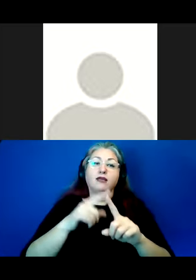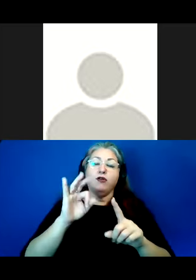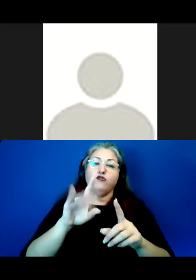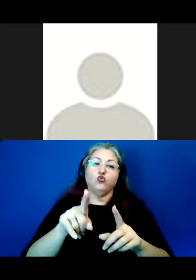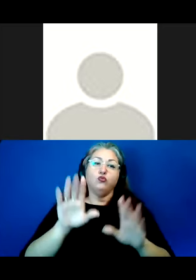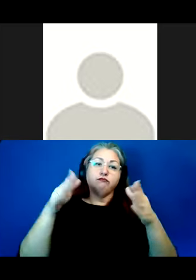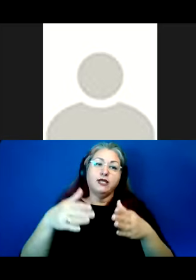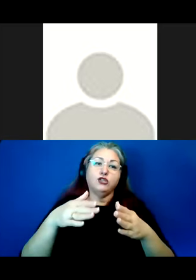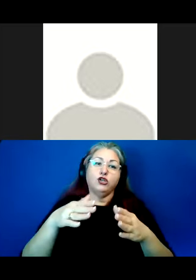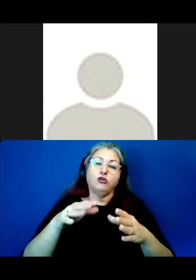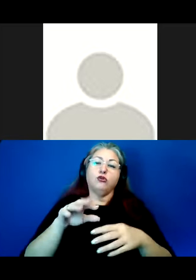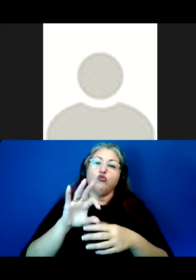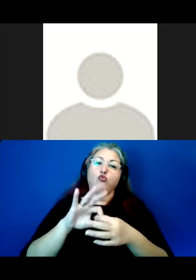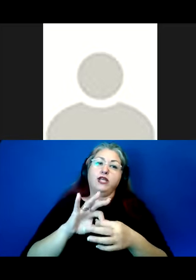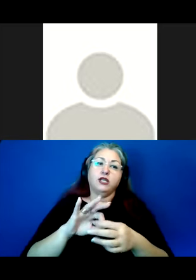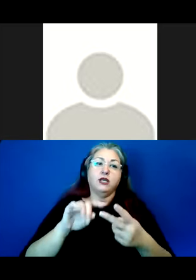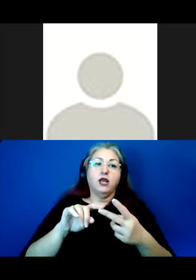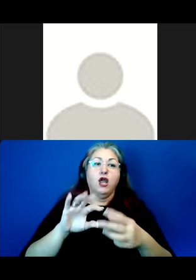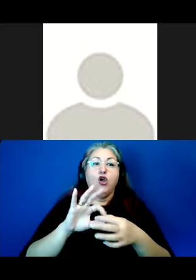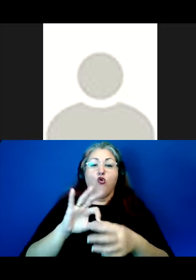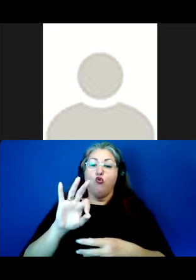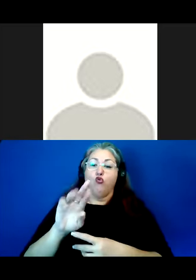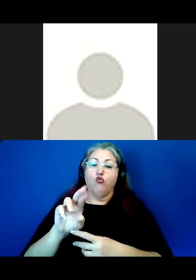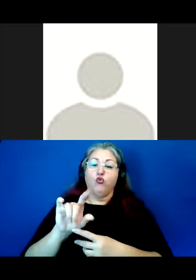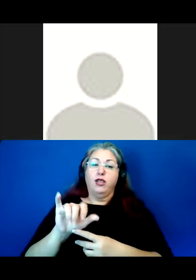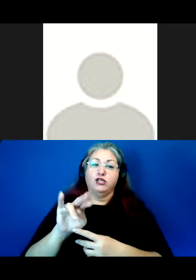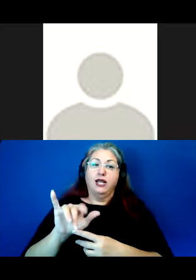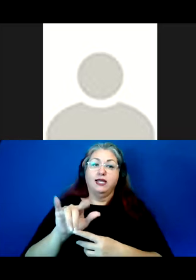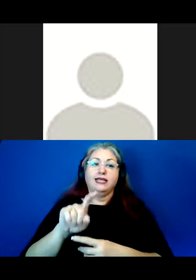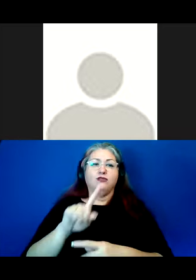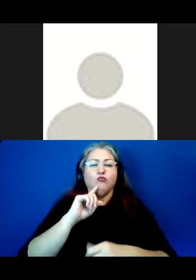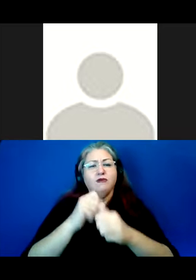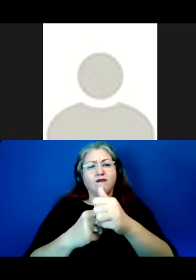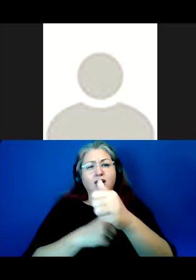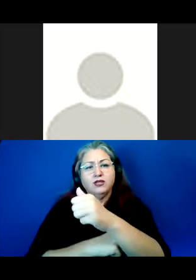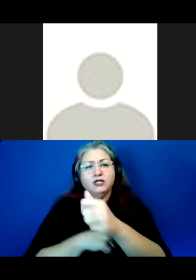Relationality is a foundational principle when planning and assessing language work.